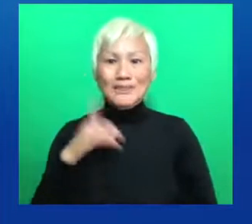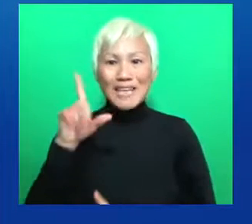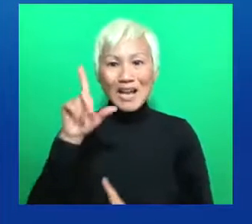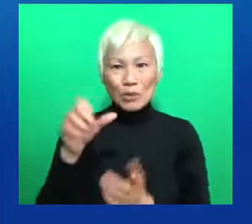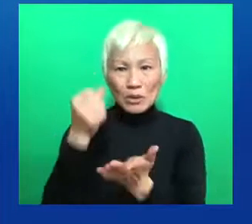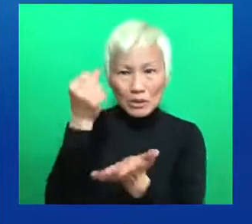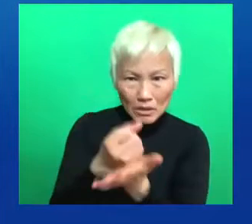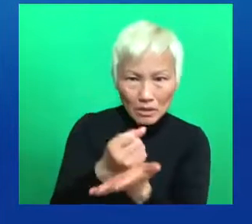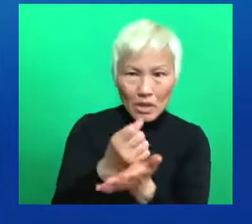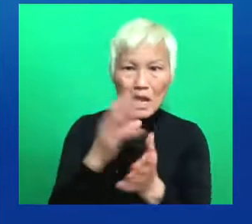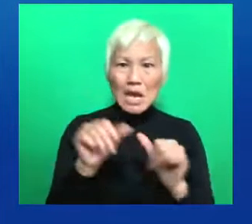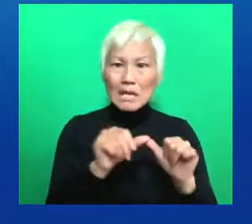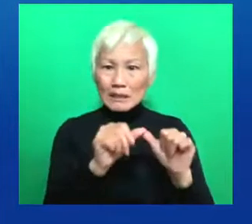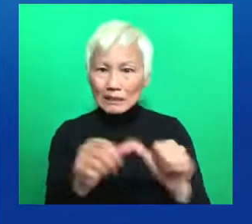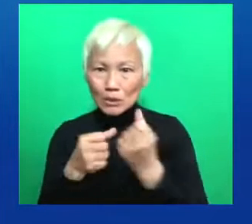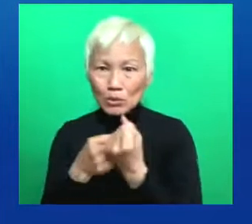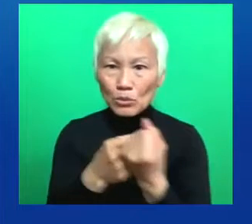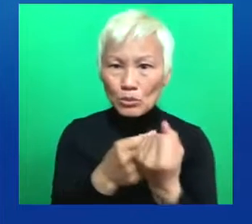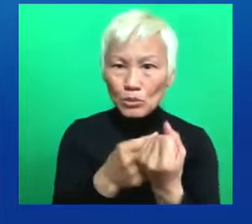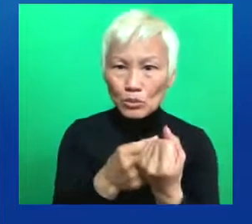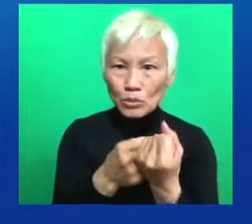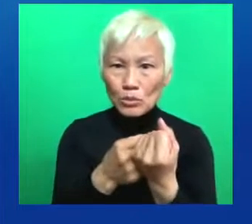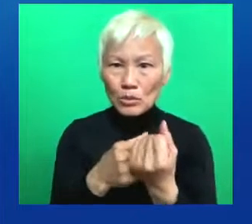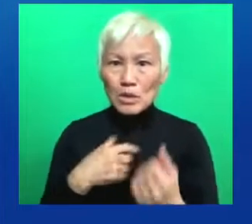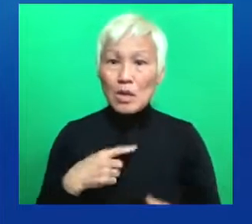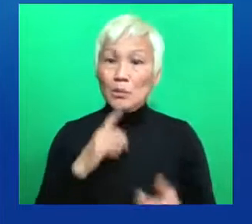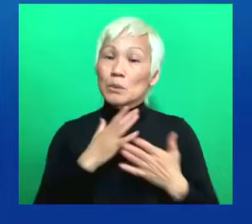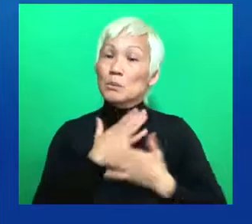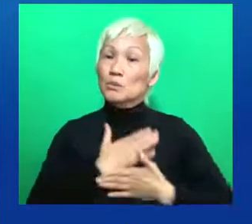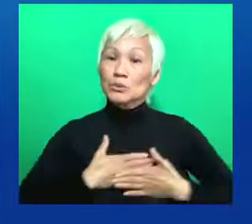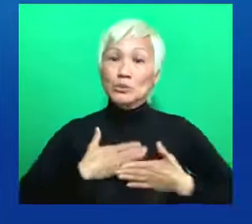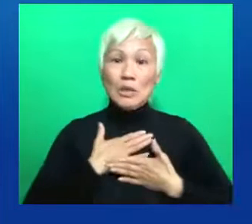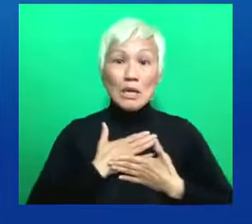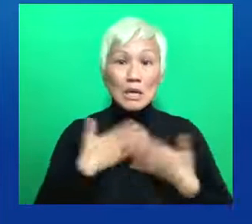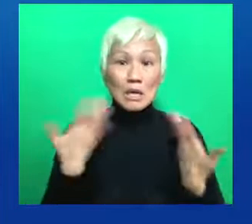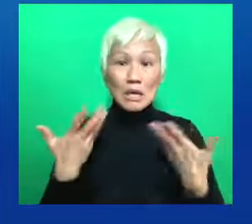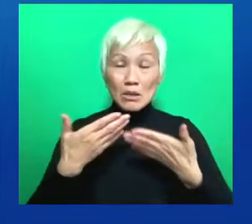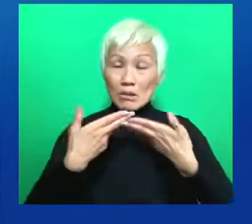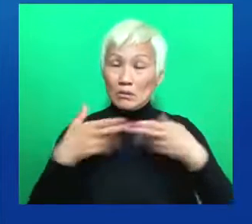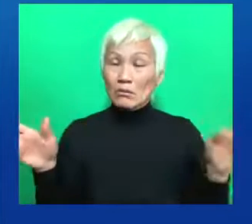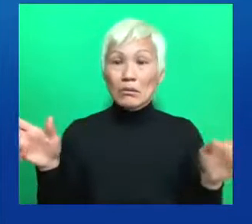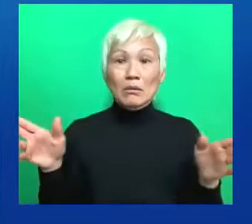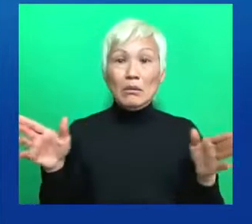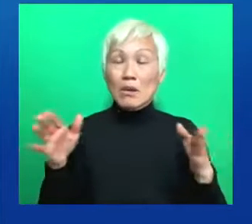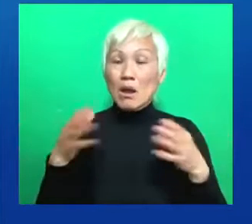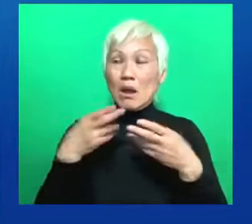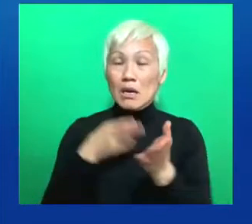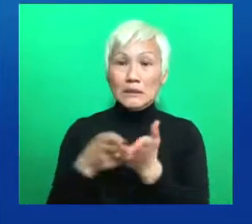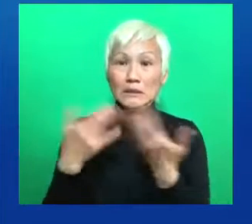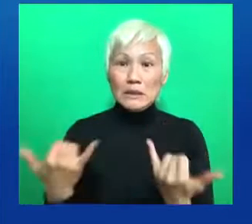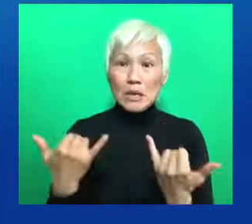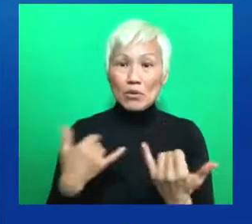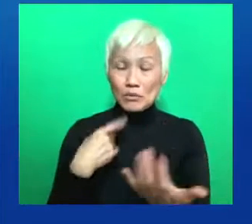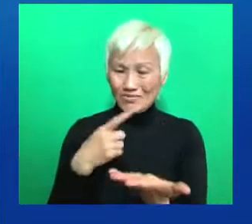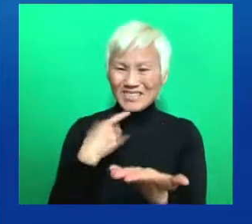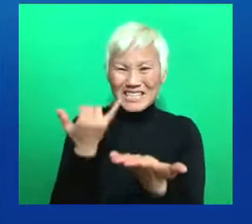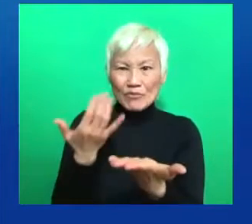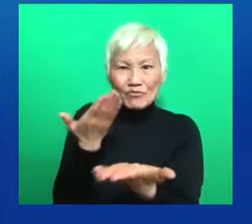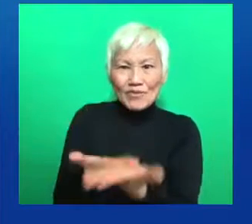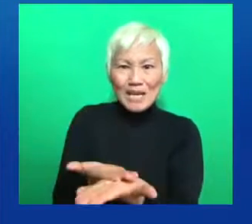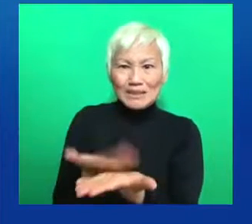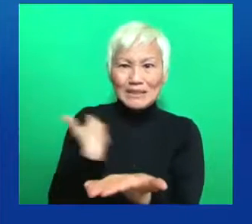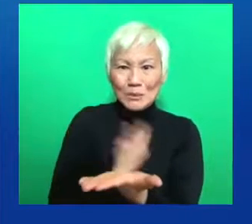appreciate the truth-telling that has taken place to us today, because the fact of the matter is that we have literally written inequity